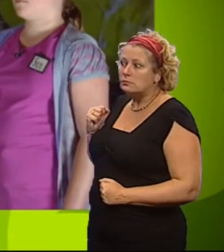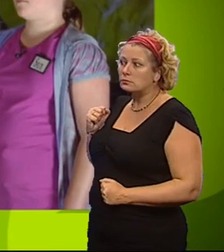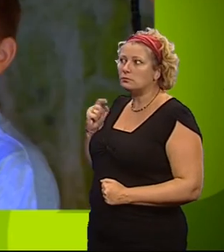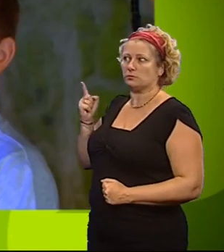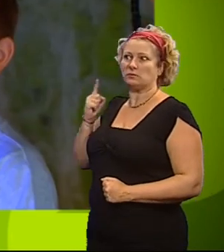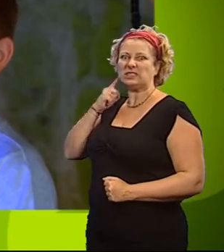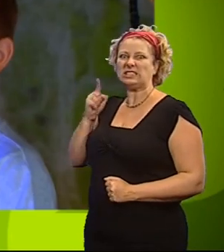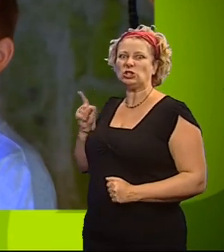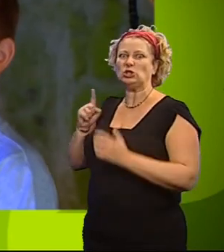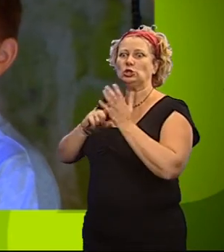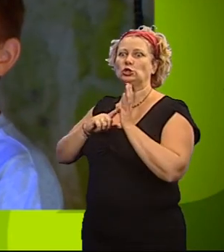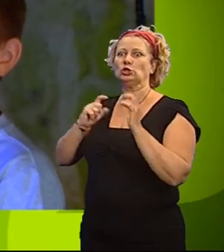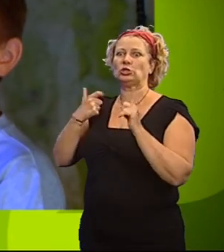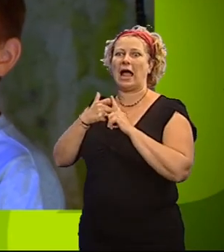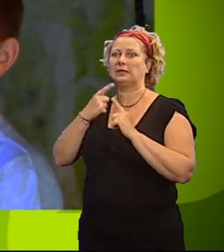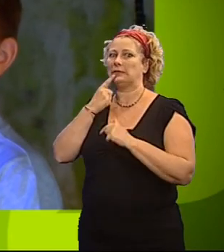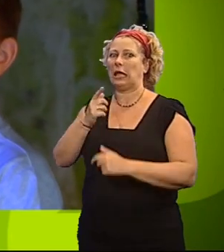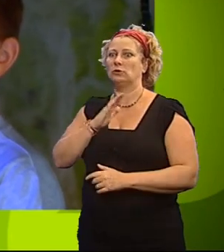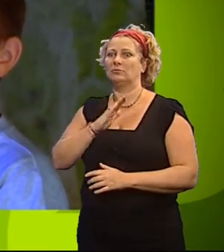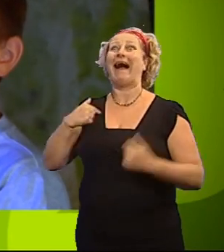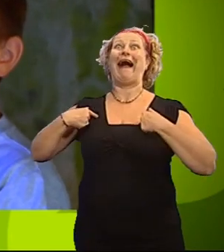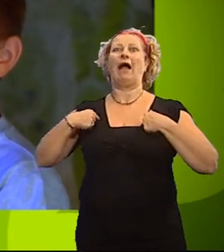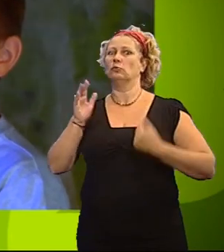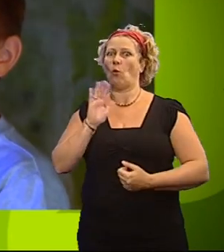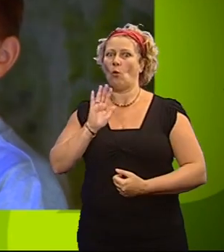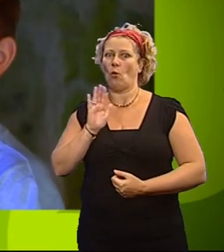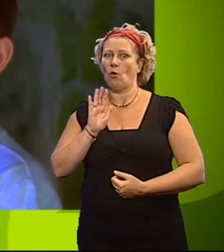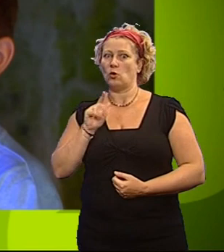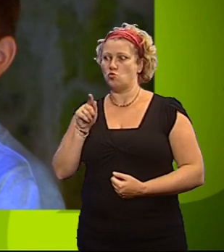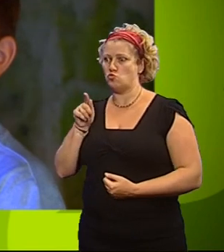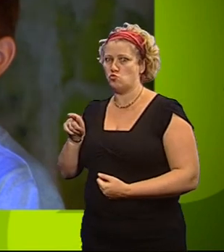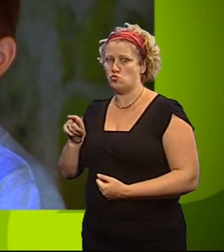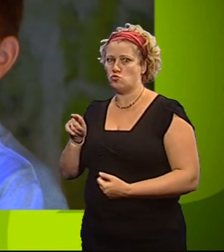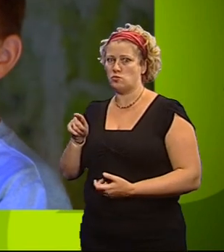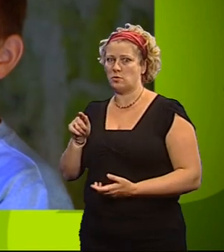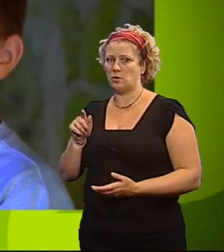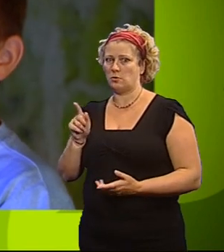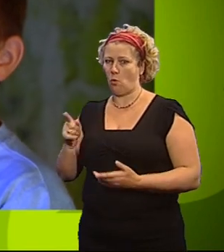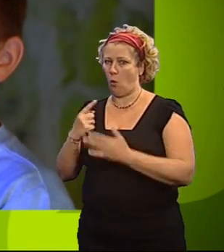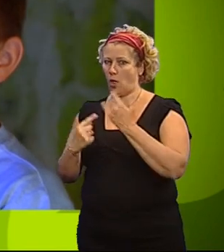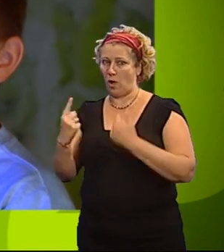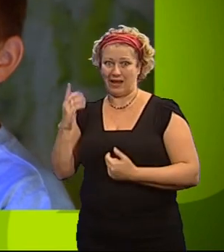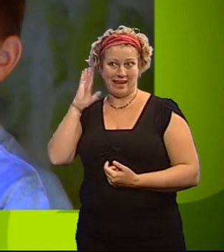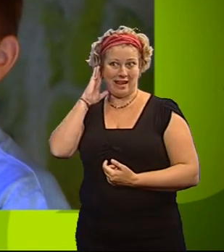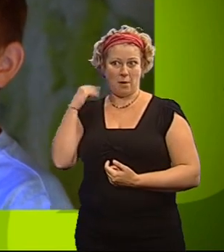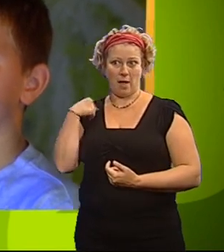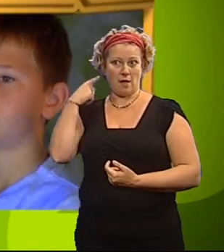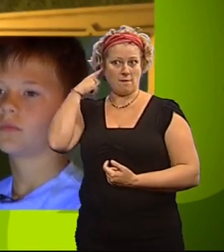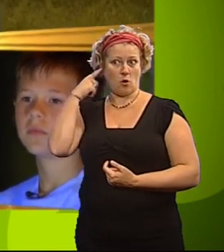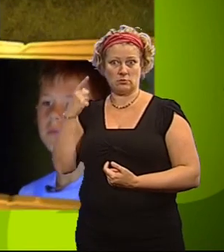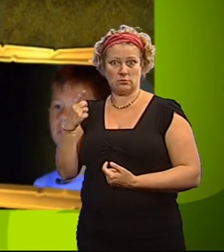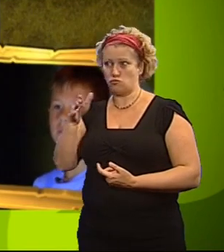Jack, do not react. You are the saboteur. And you are the only person who can hear my voice.